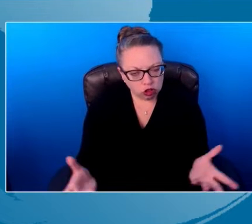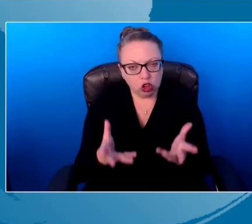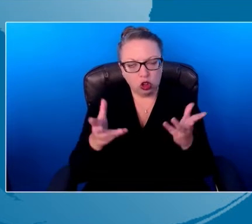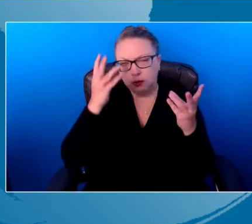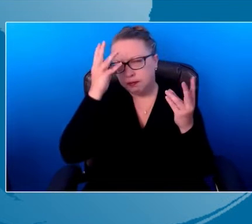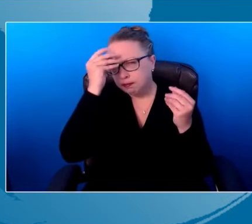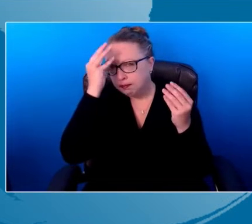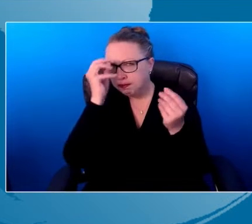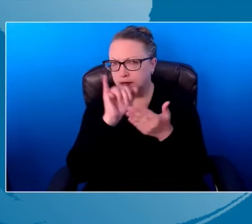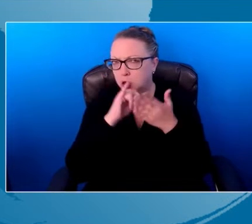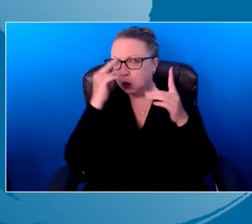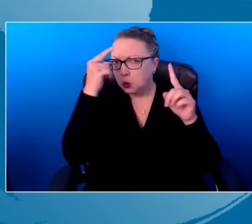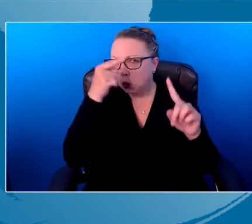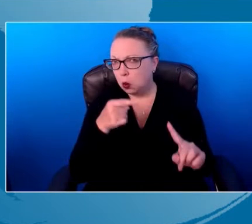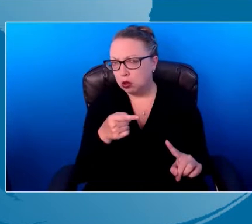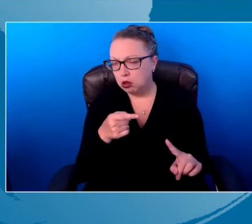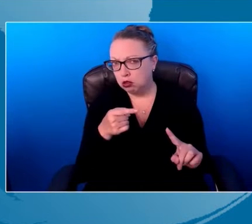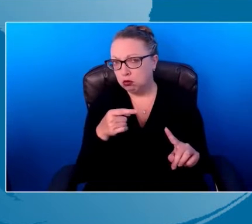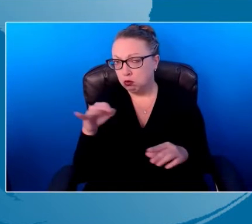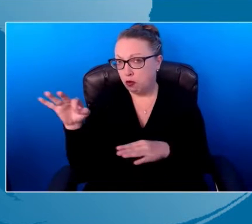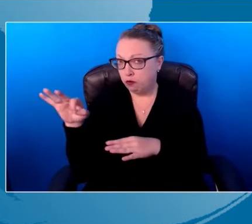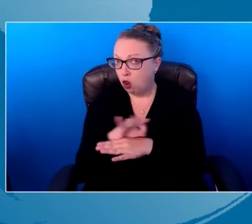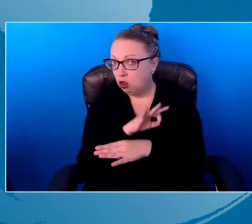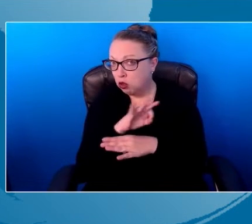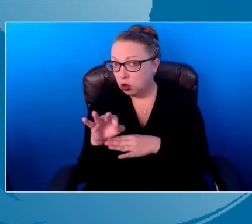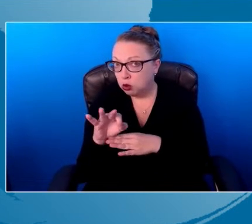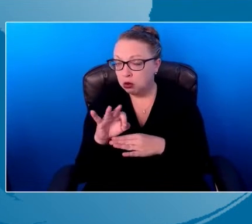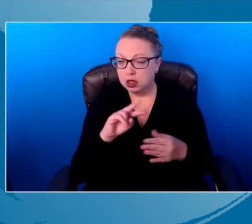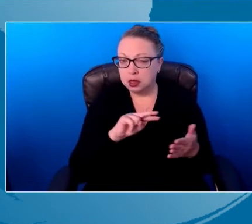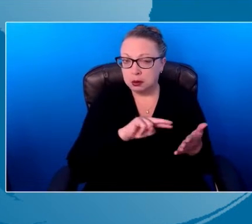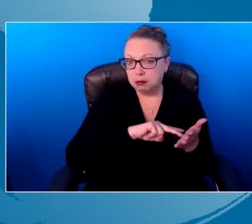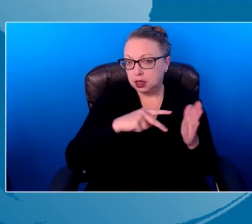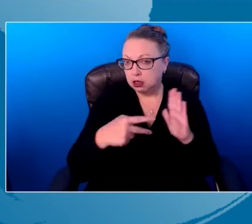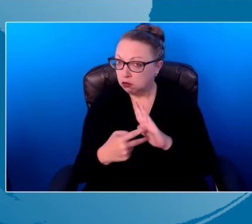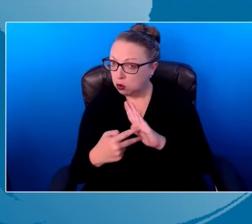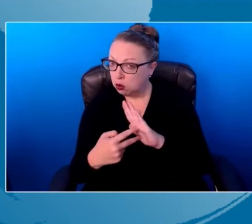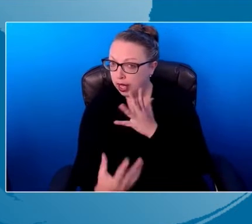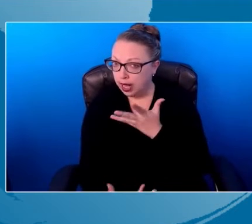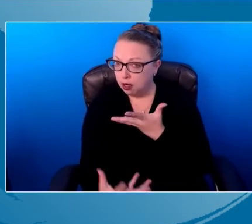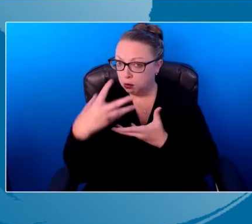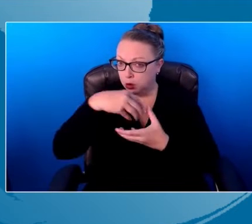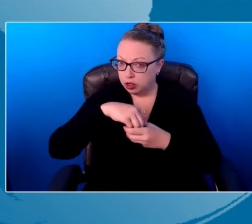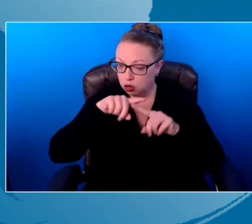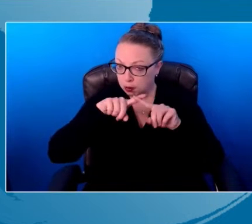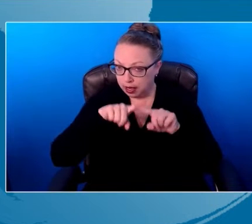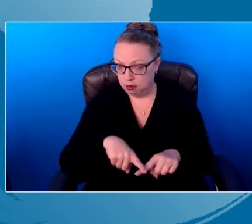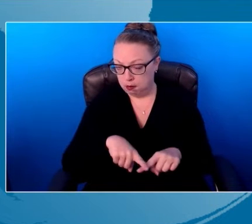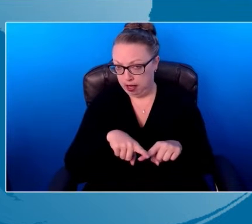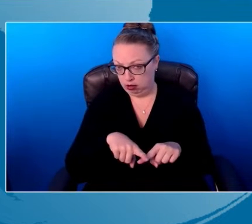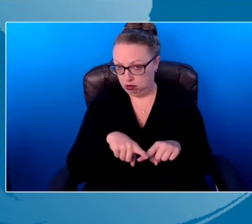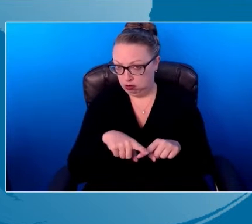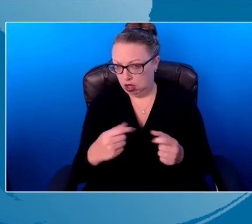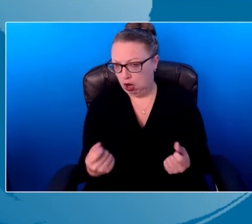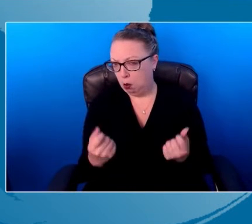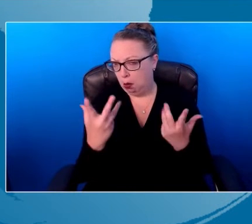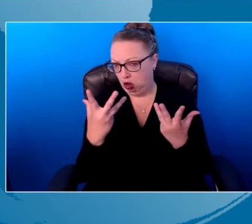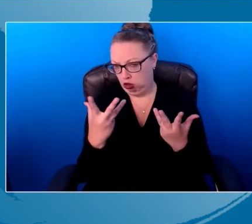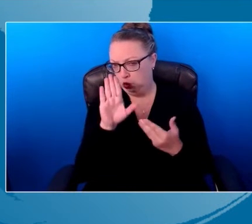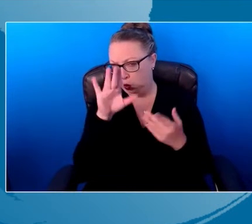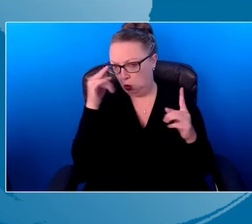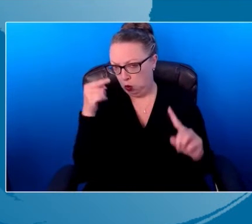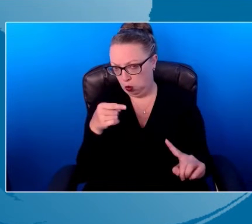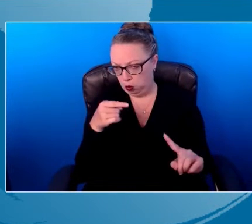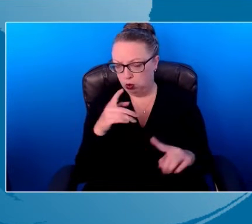goals in terms of how functional, meaningful, and participation-based are they. In early intervention in the U